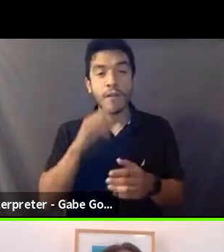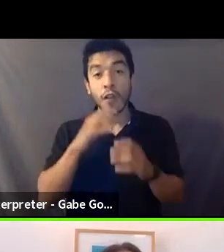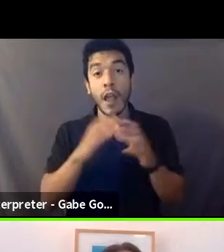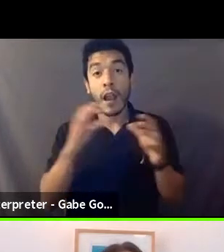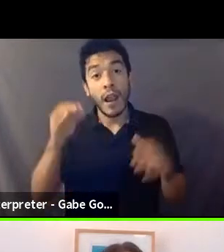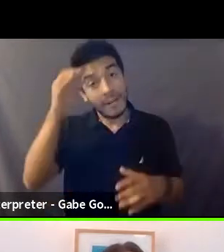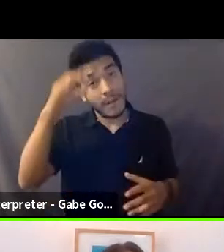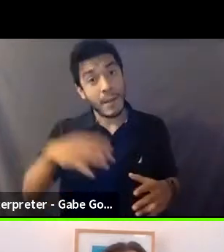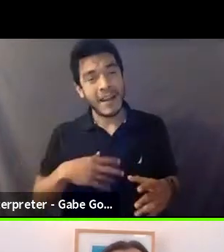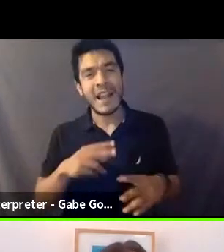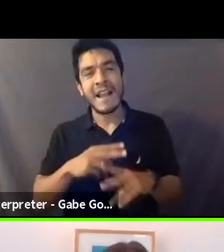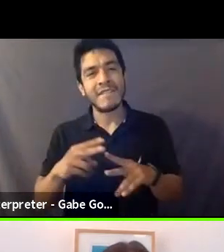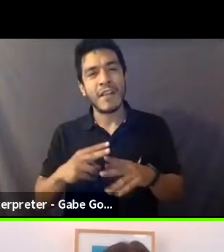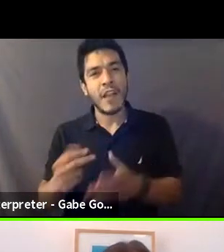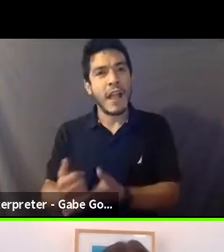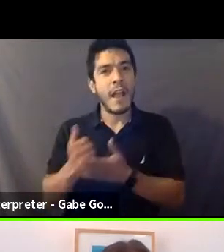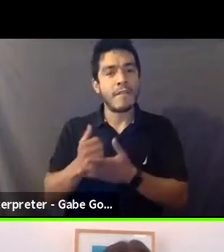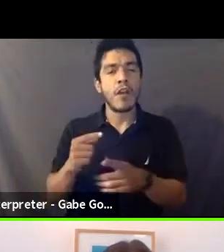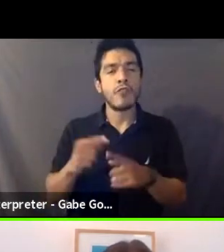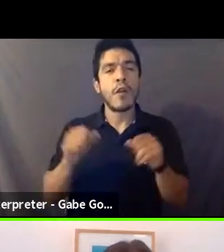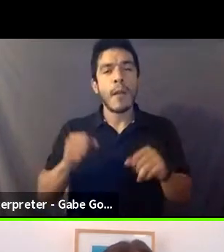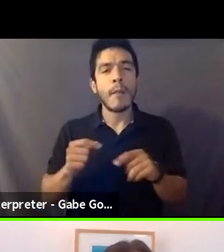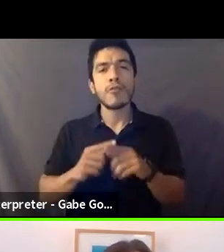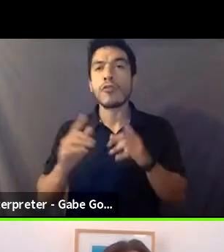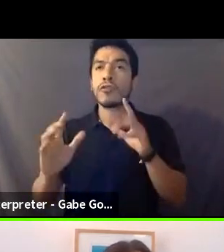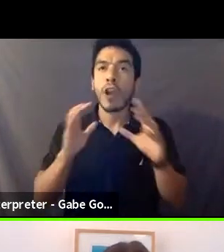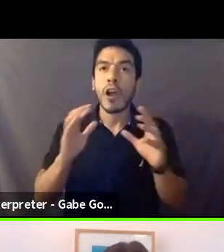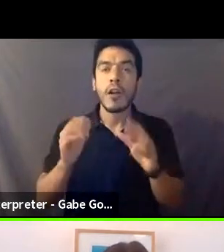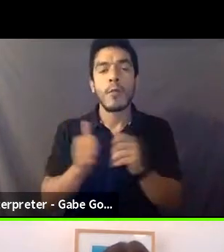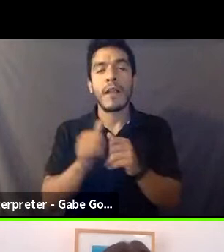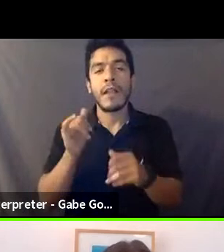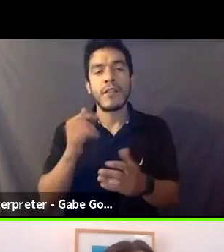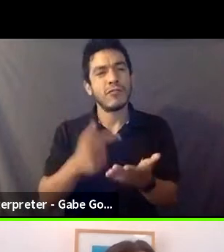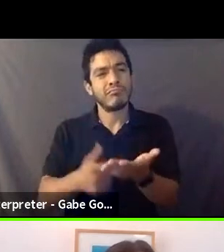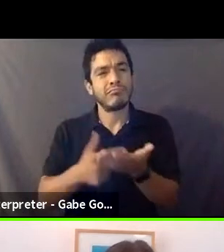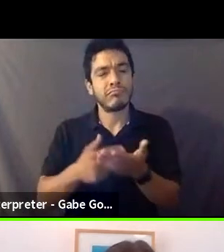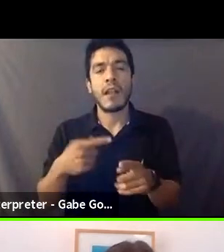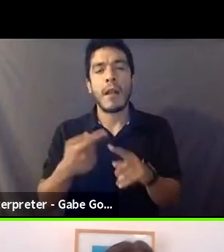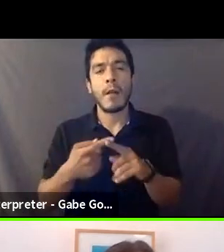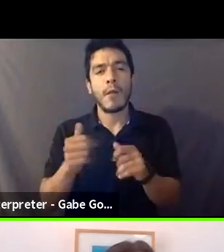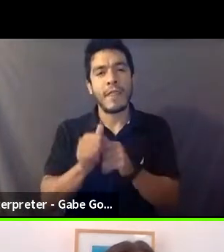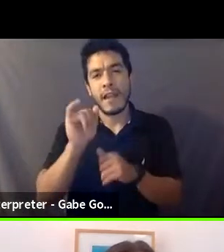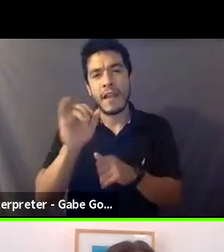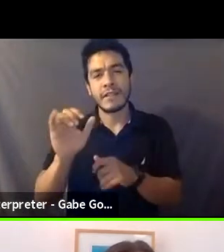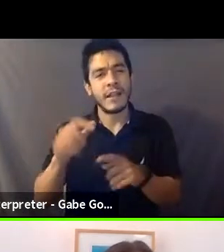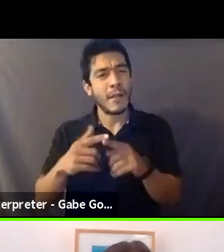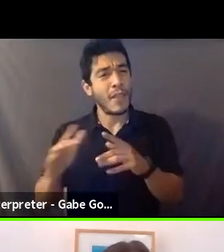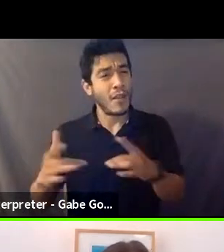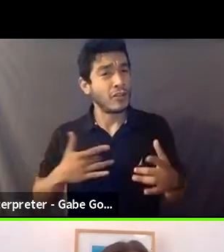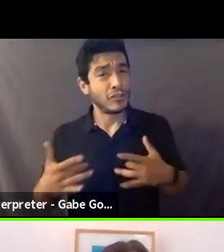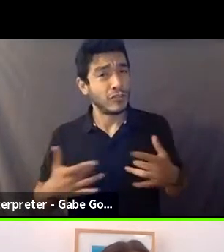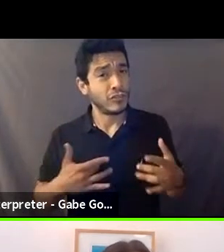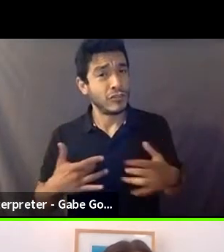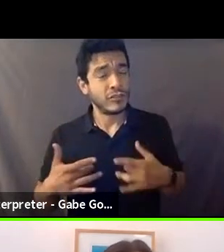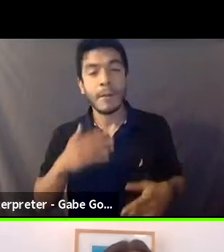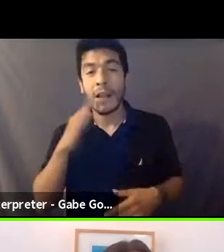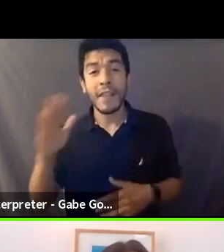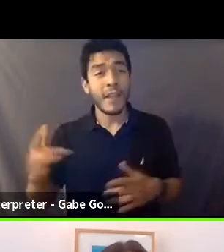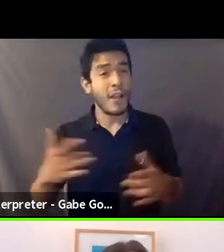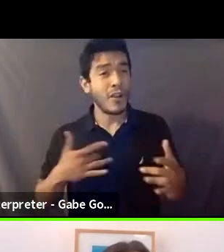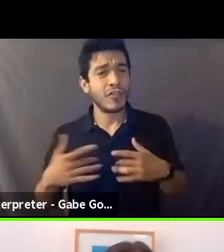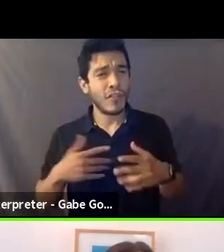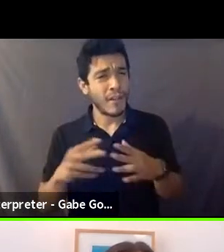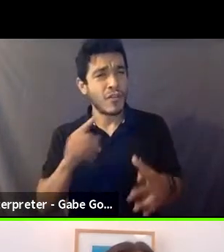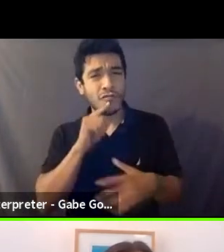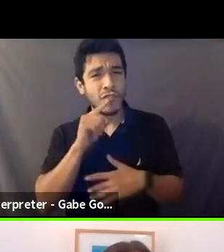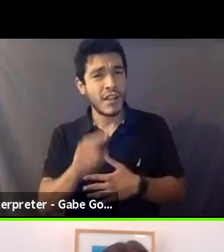helpful to be able to talk with the intimacy coordinator about those concerns because they're real concerns. And so a lot